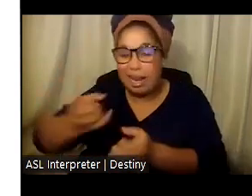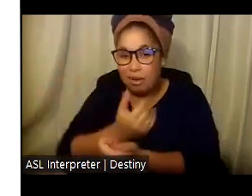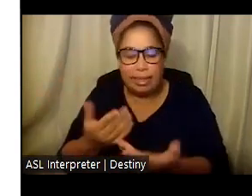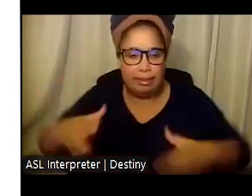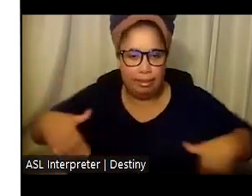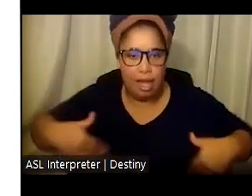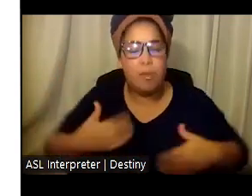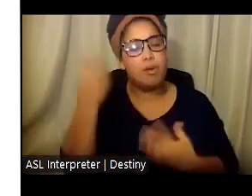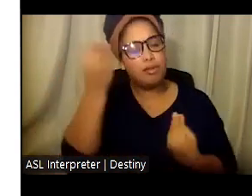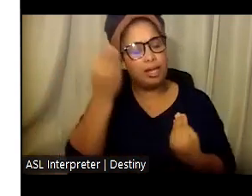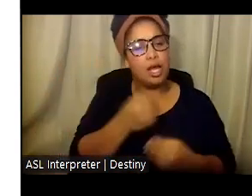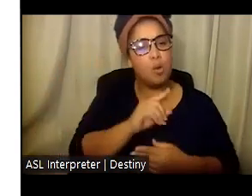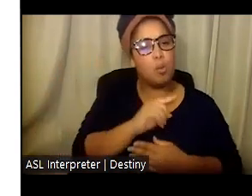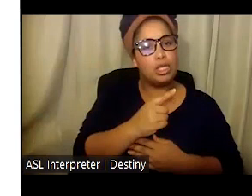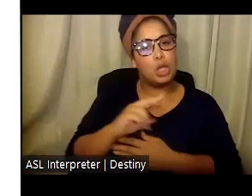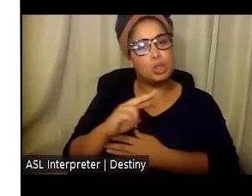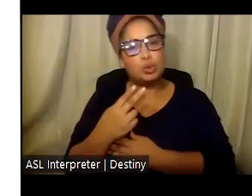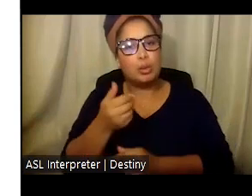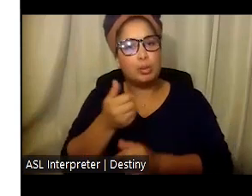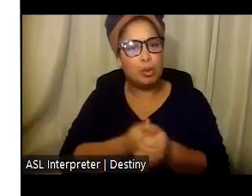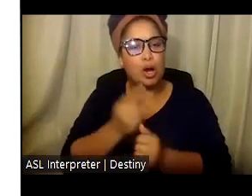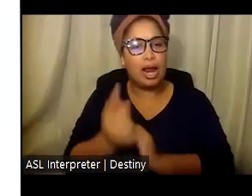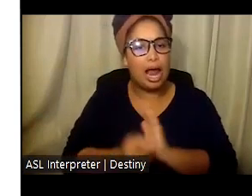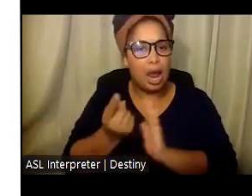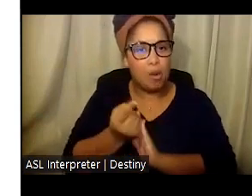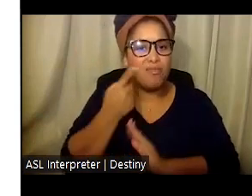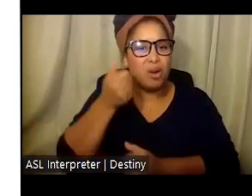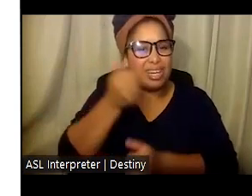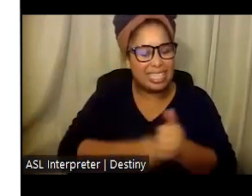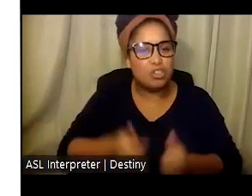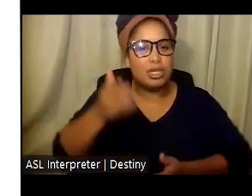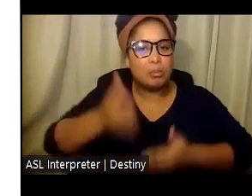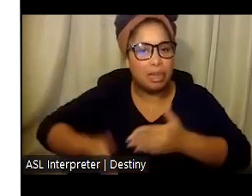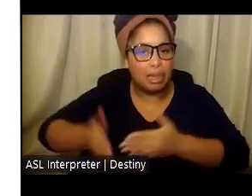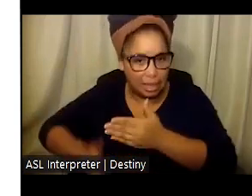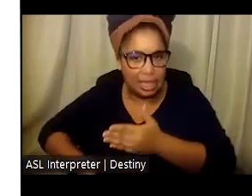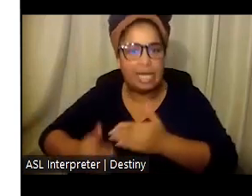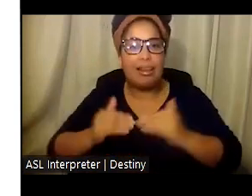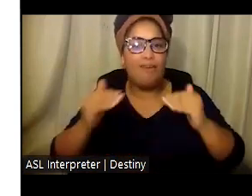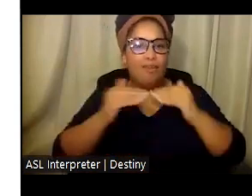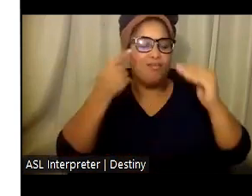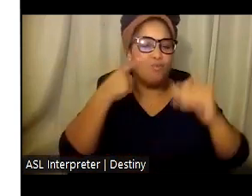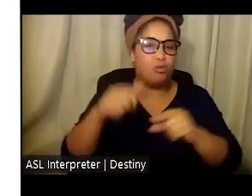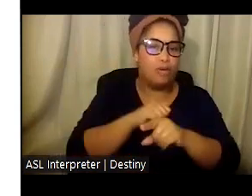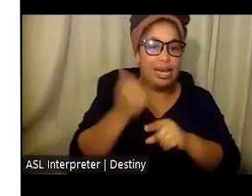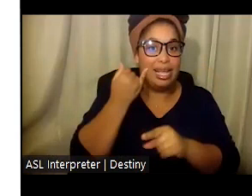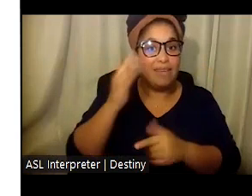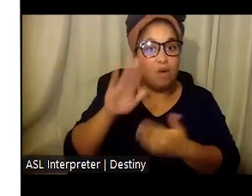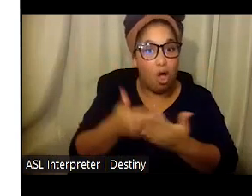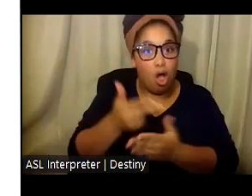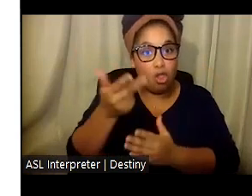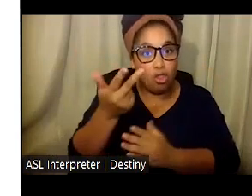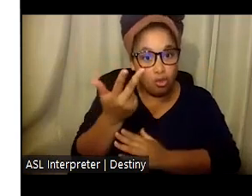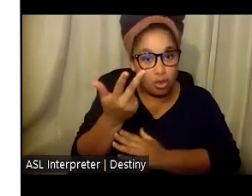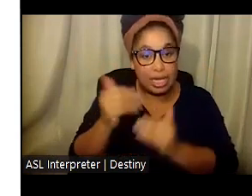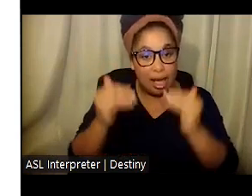an additional $1 to $2 per hour for each completed tier of training. So if all three tiers are completed, an